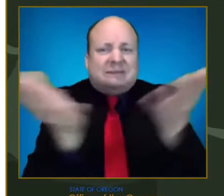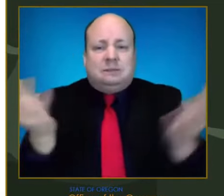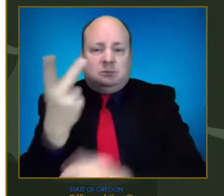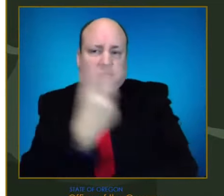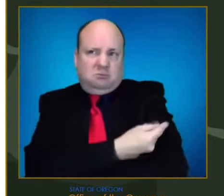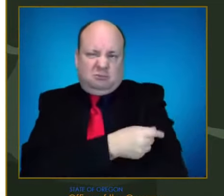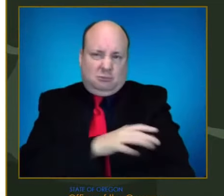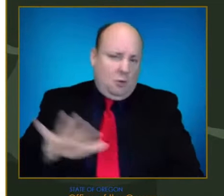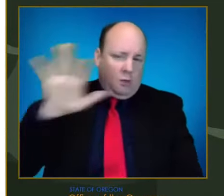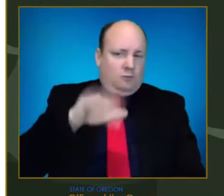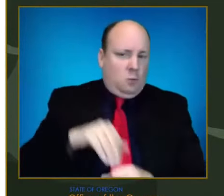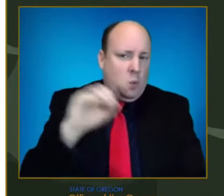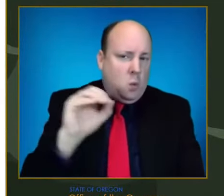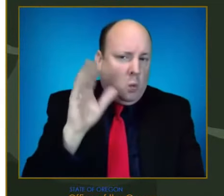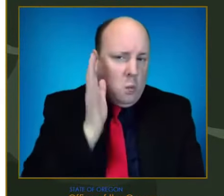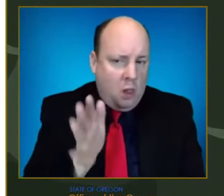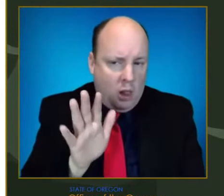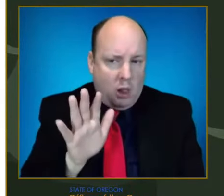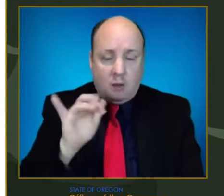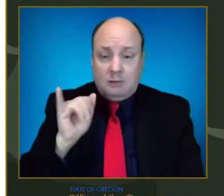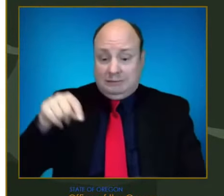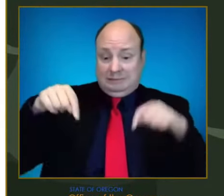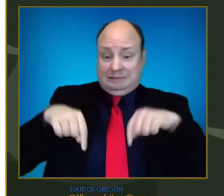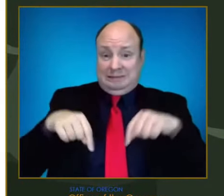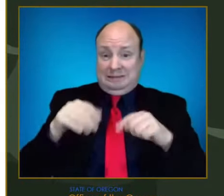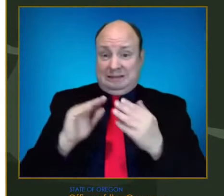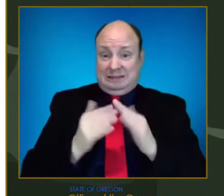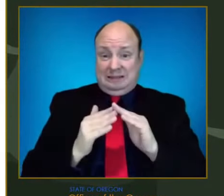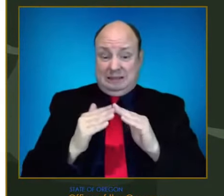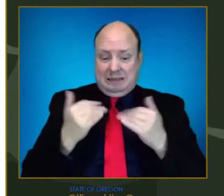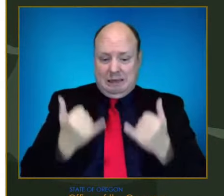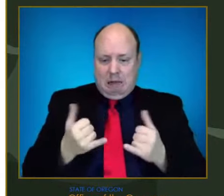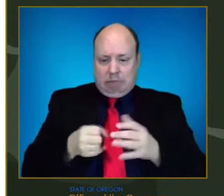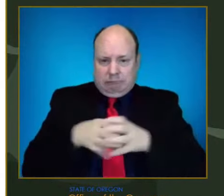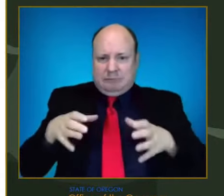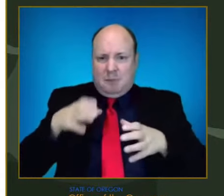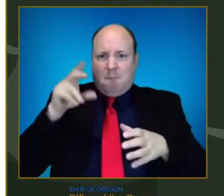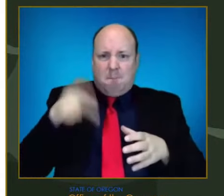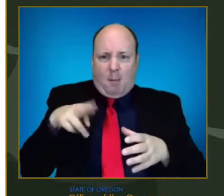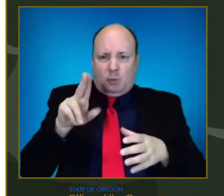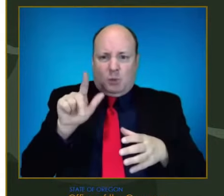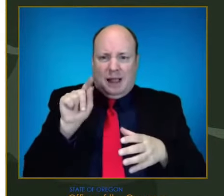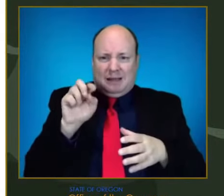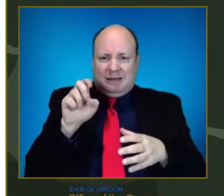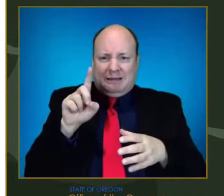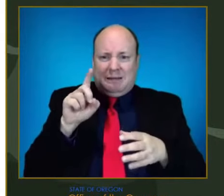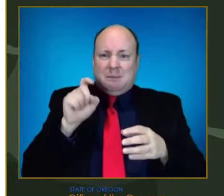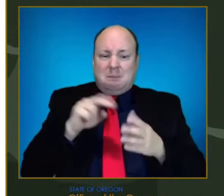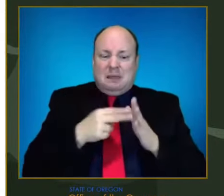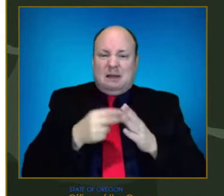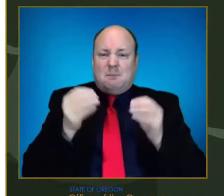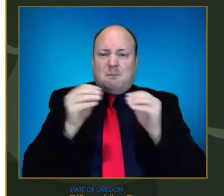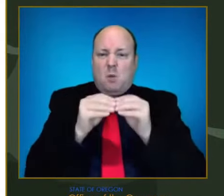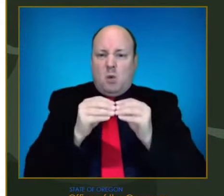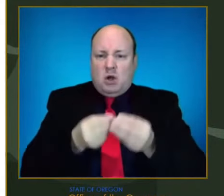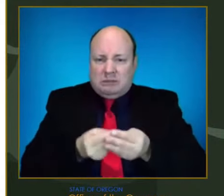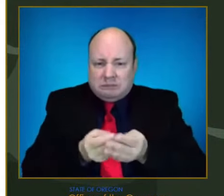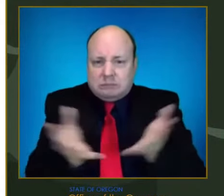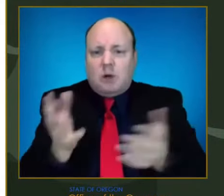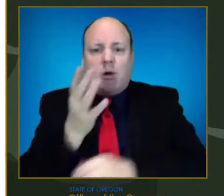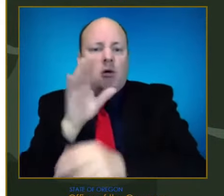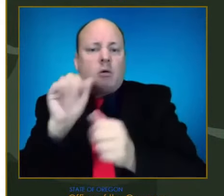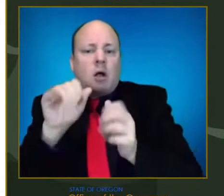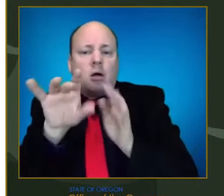be, have the biggest impact on getting boosted in, in order to, um, decrease the chance of, uh, needing a hospital bed.